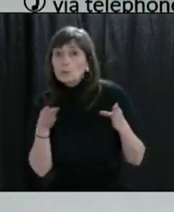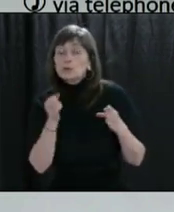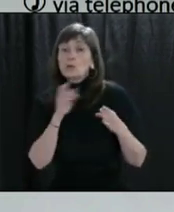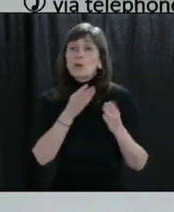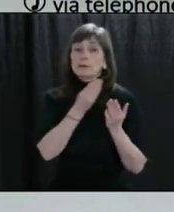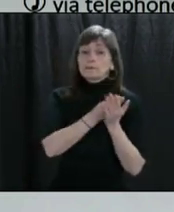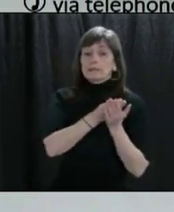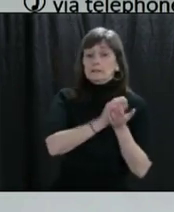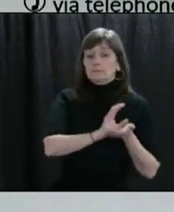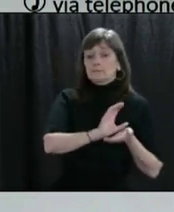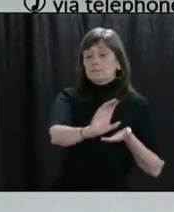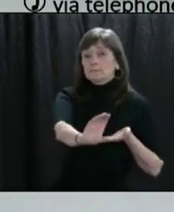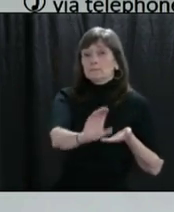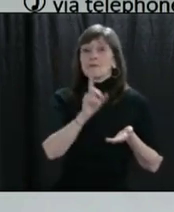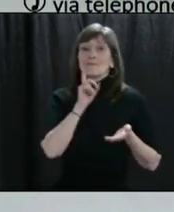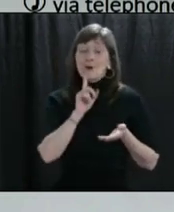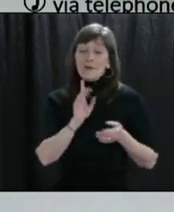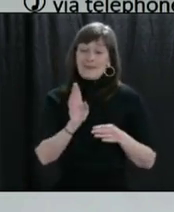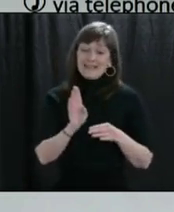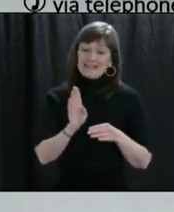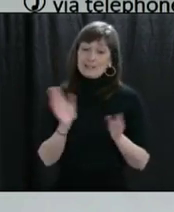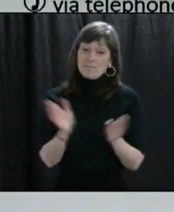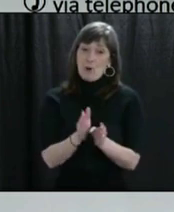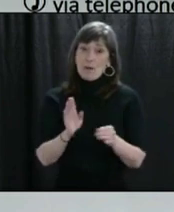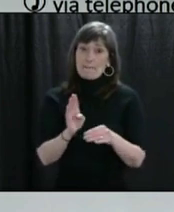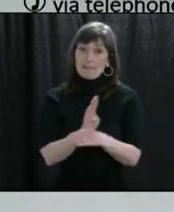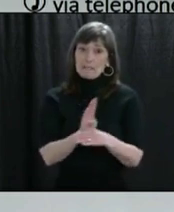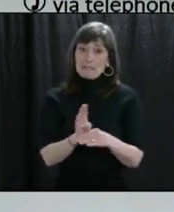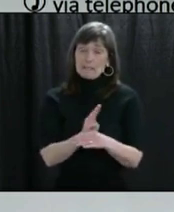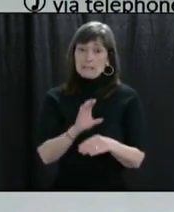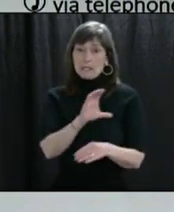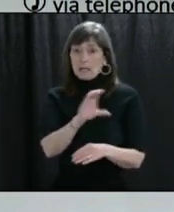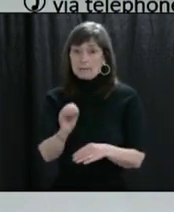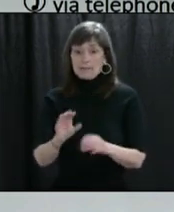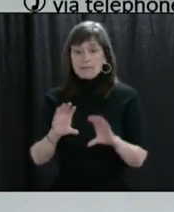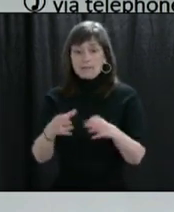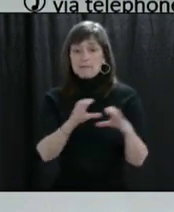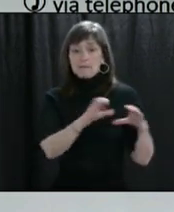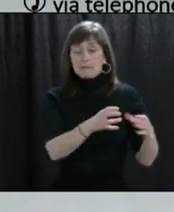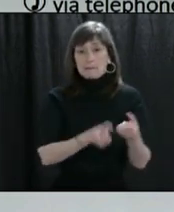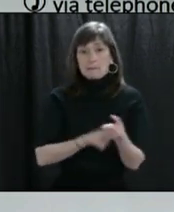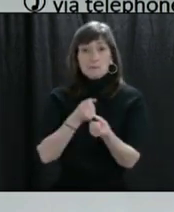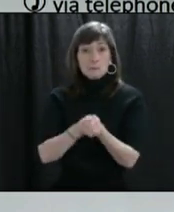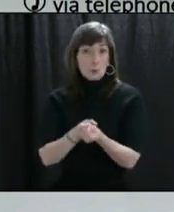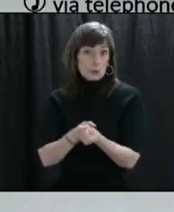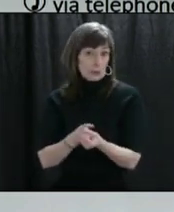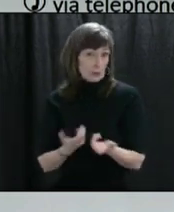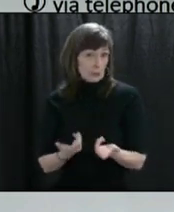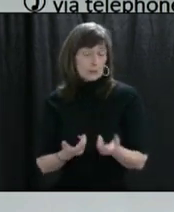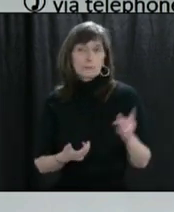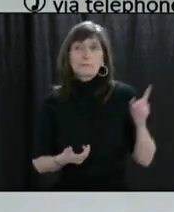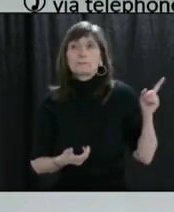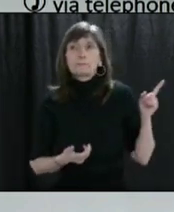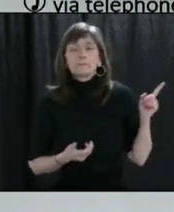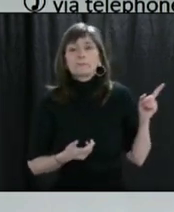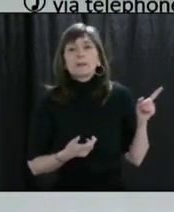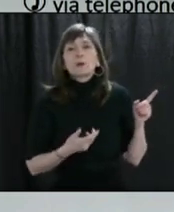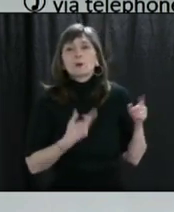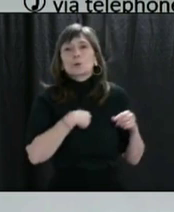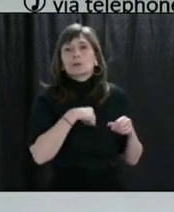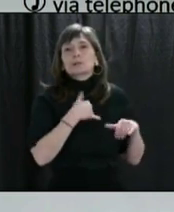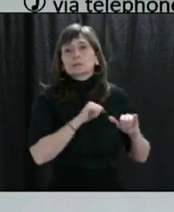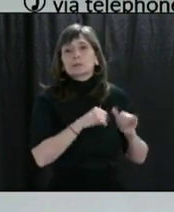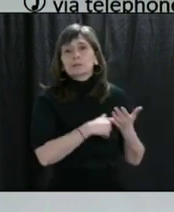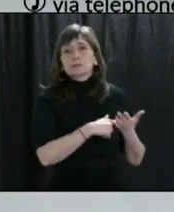to enterprise owners because EI just doesn't cover half their expenses? Yeah. So we're working with the federal government.